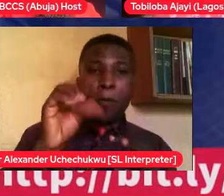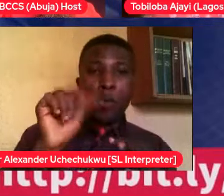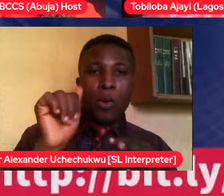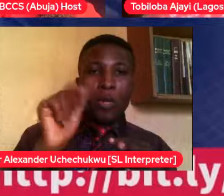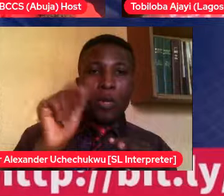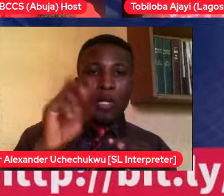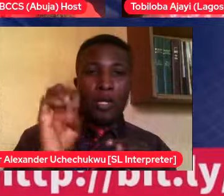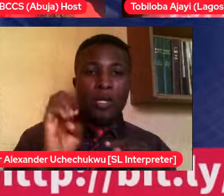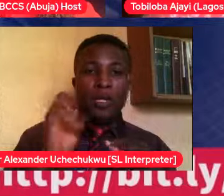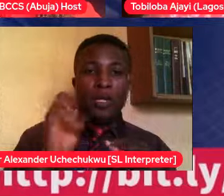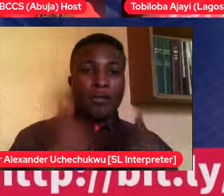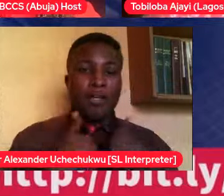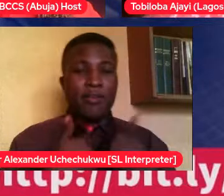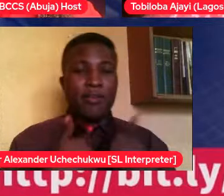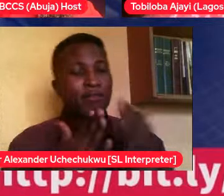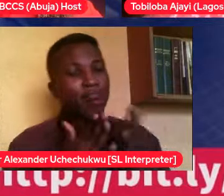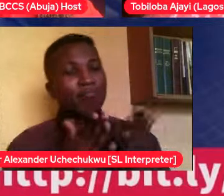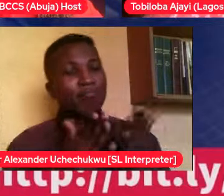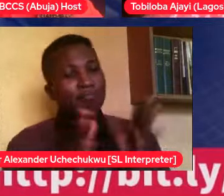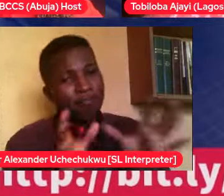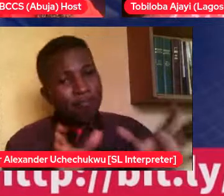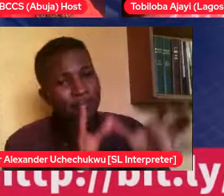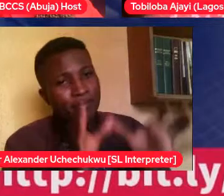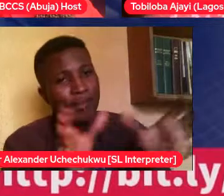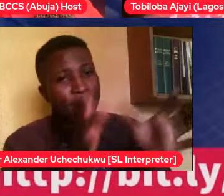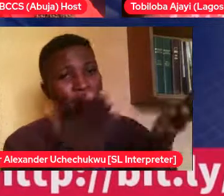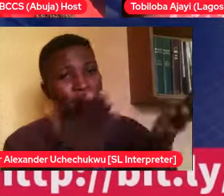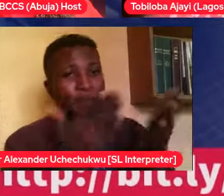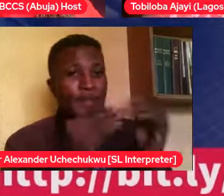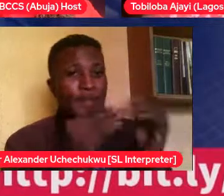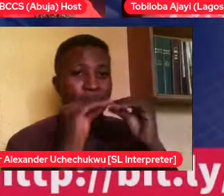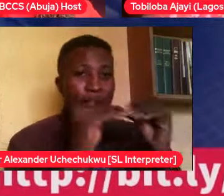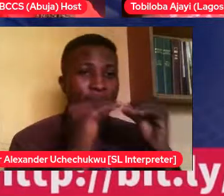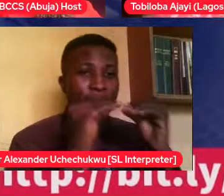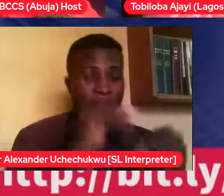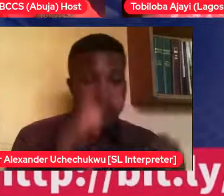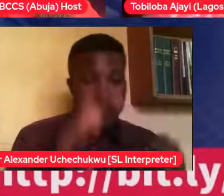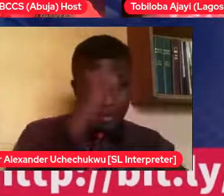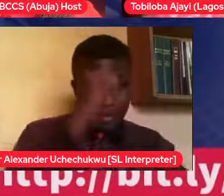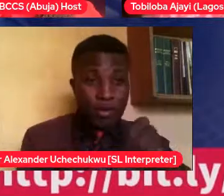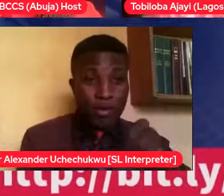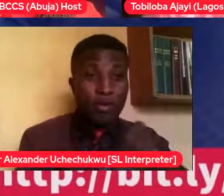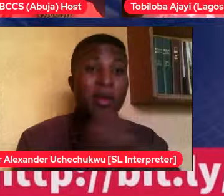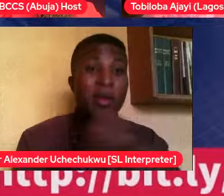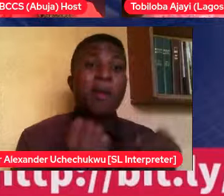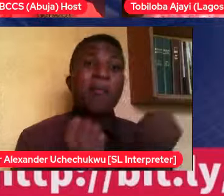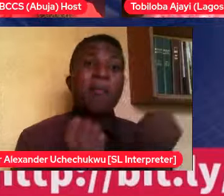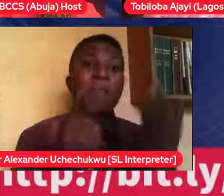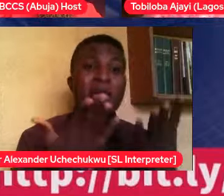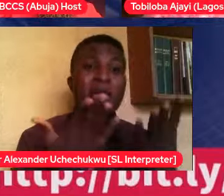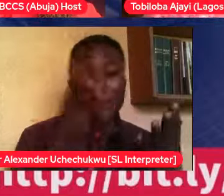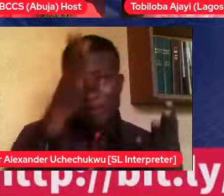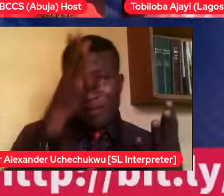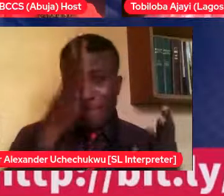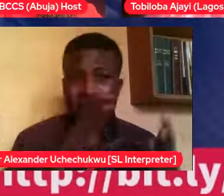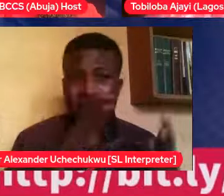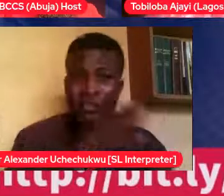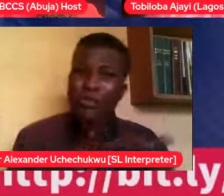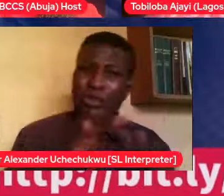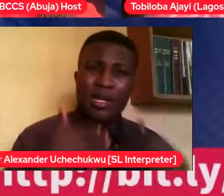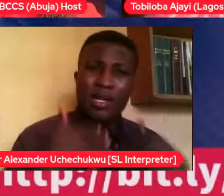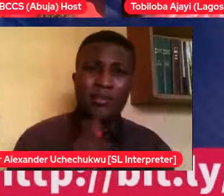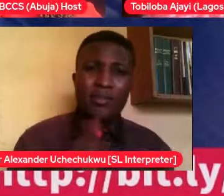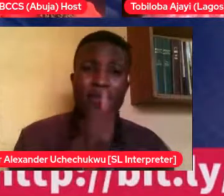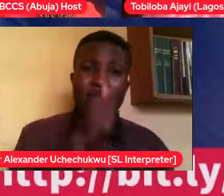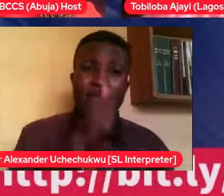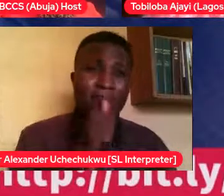parents do not have patience. Even parents that have children that are not disabled, they are not very patient. And then